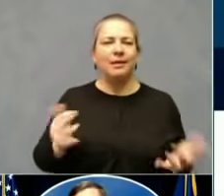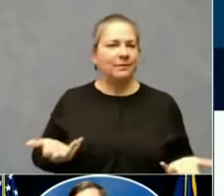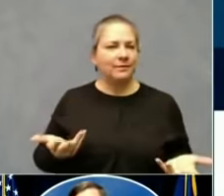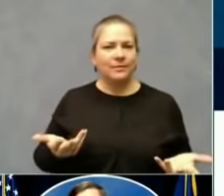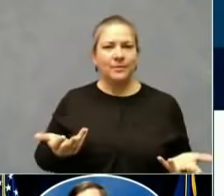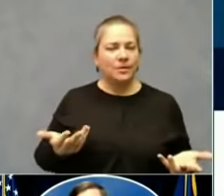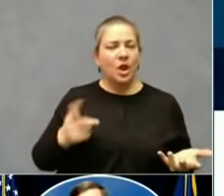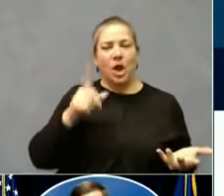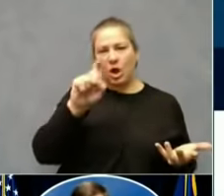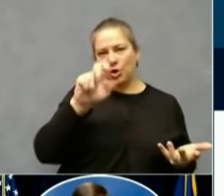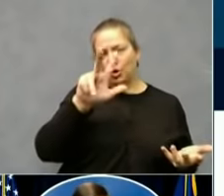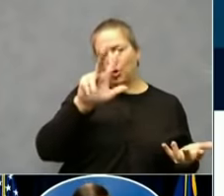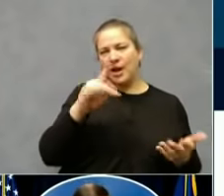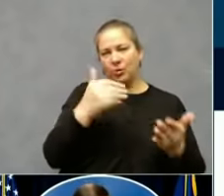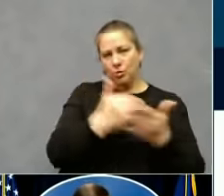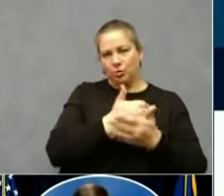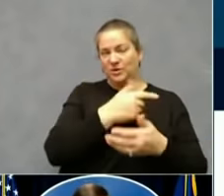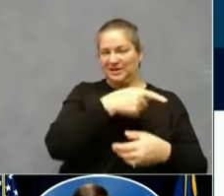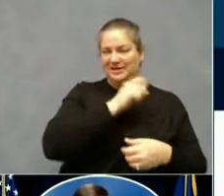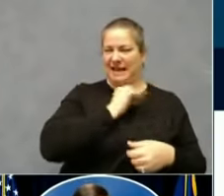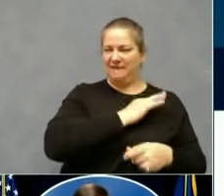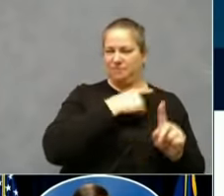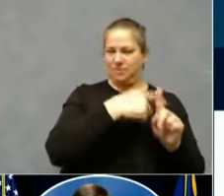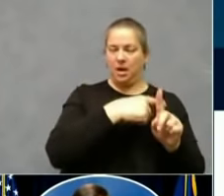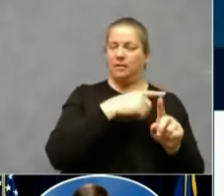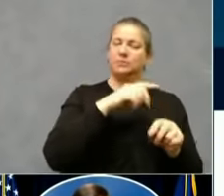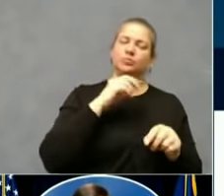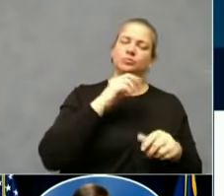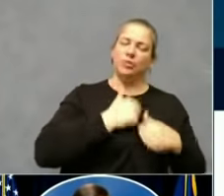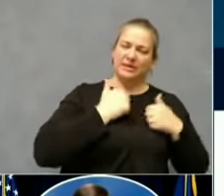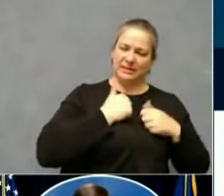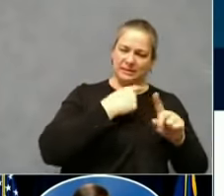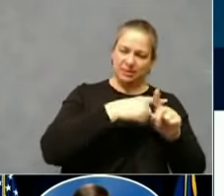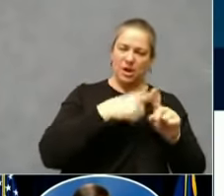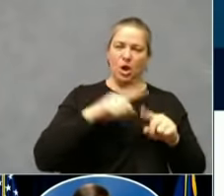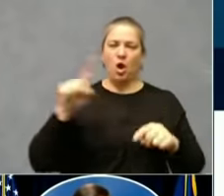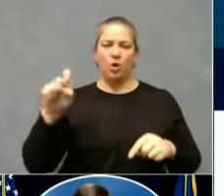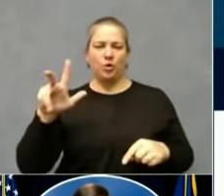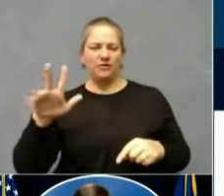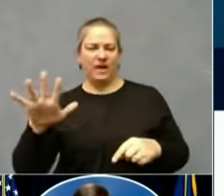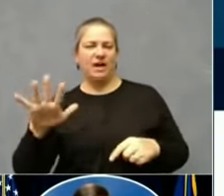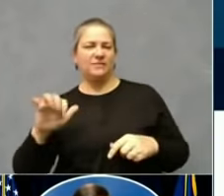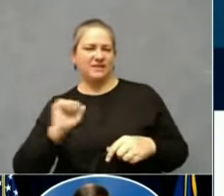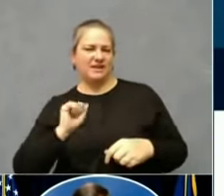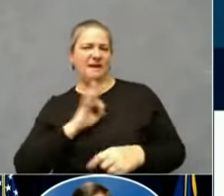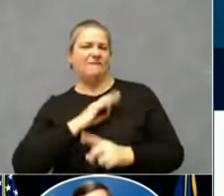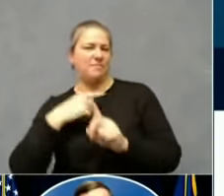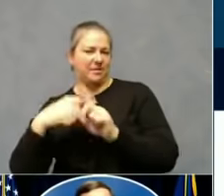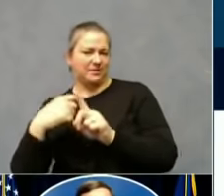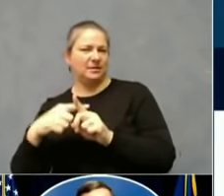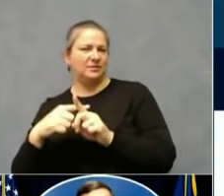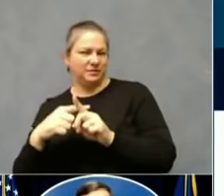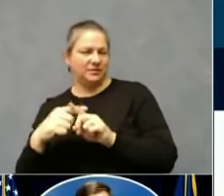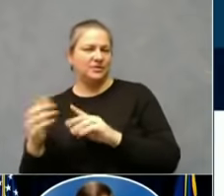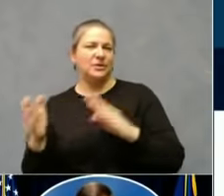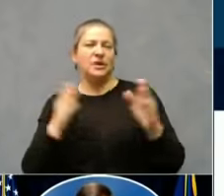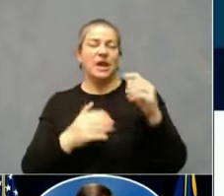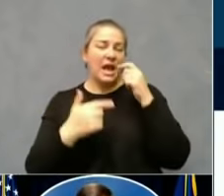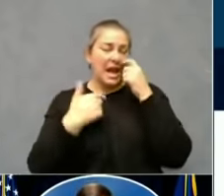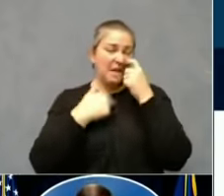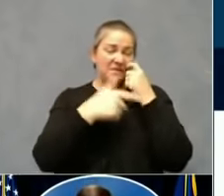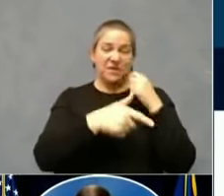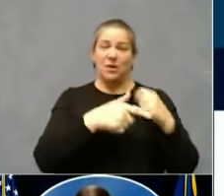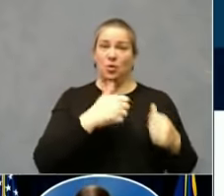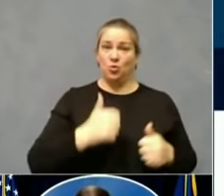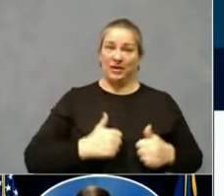new staff. 37 new deaths of residents and one new staff member that's passed